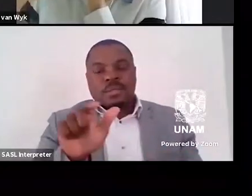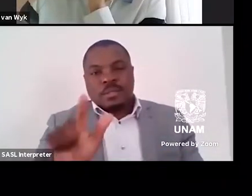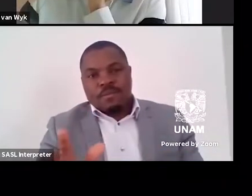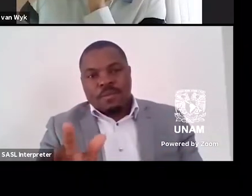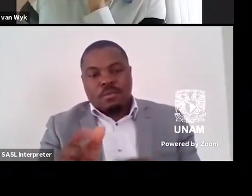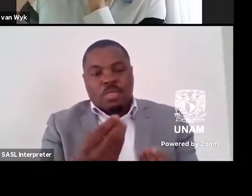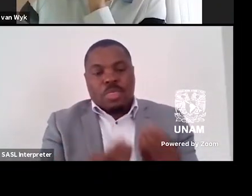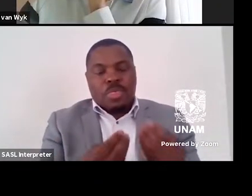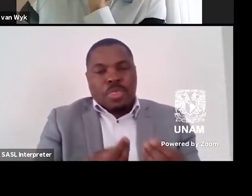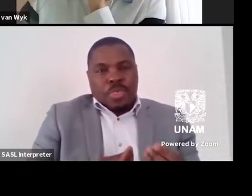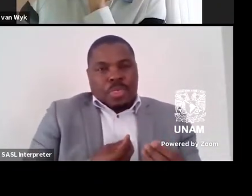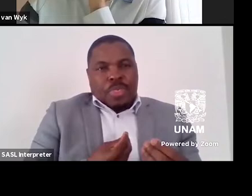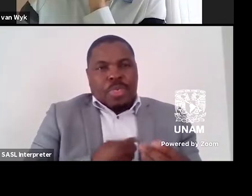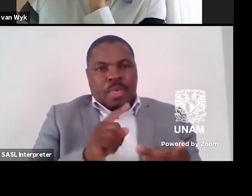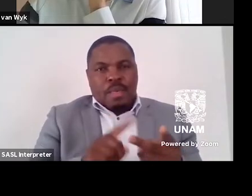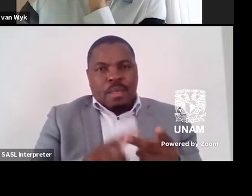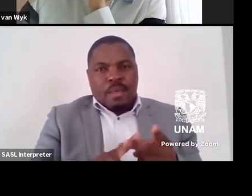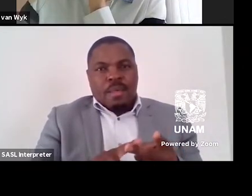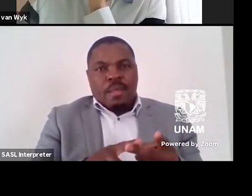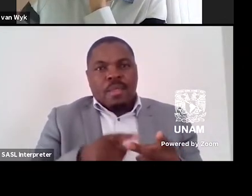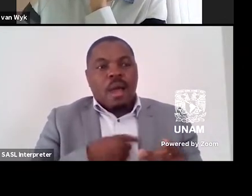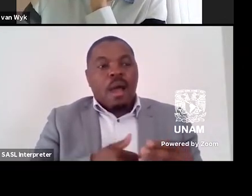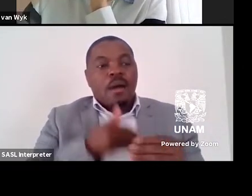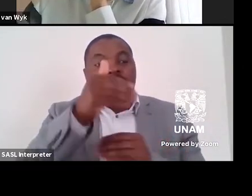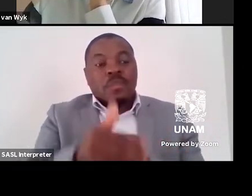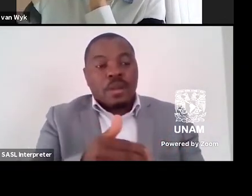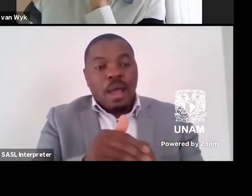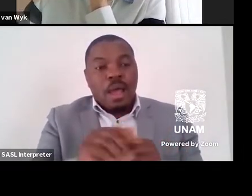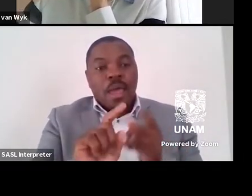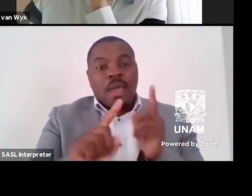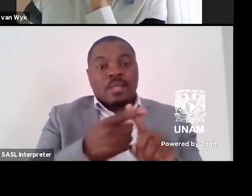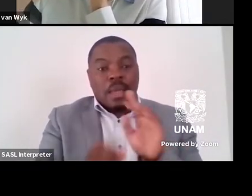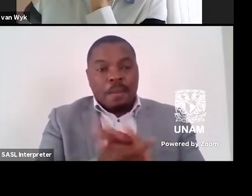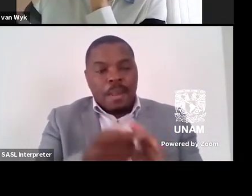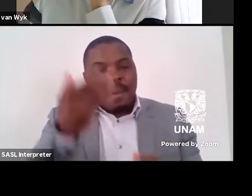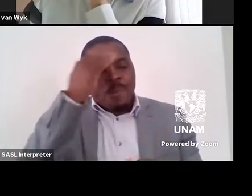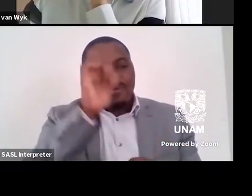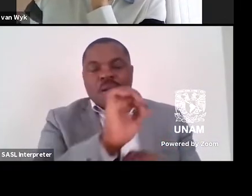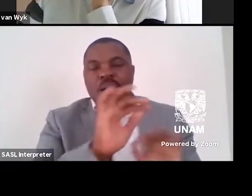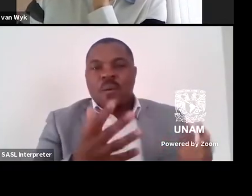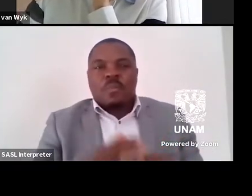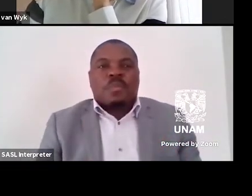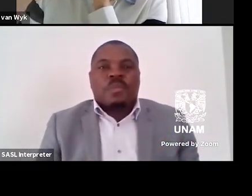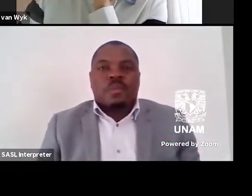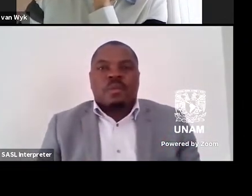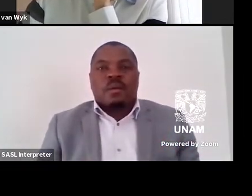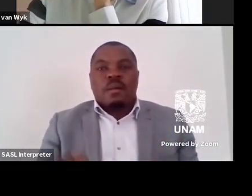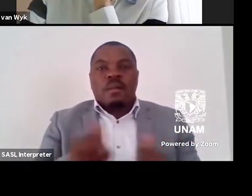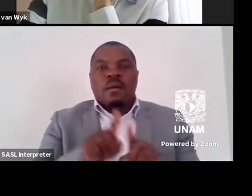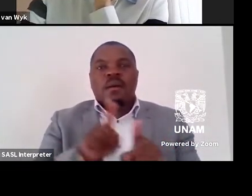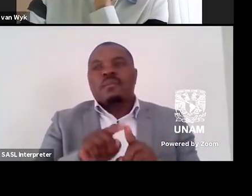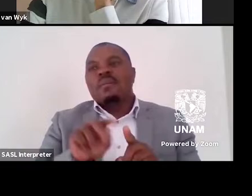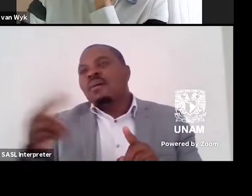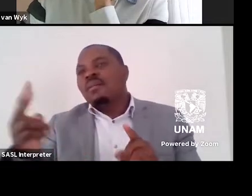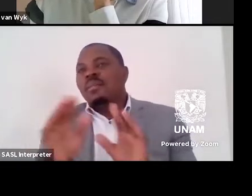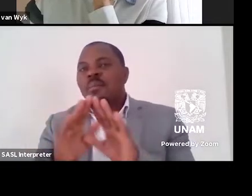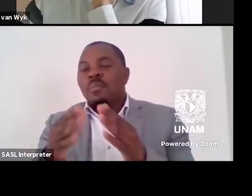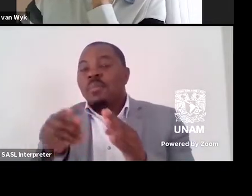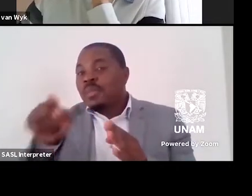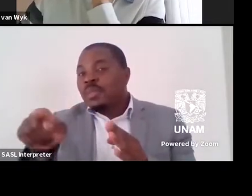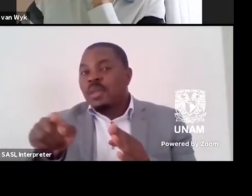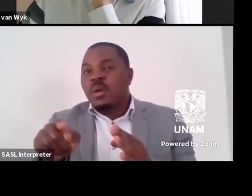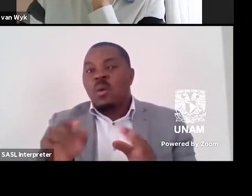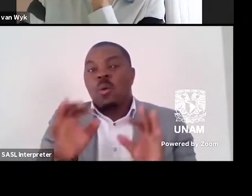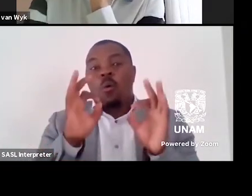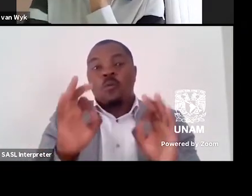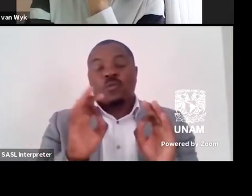the afterlives of memory on the accident. In this work, like in others, the official and unofficial